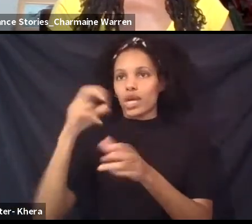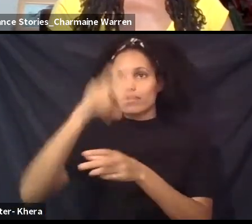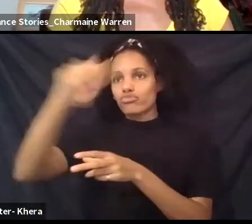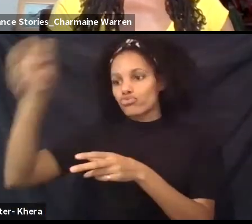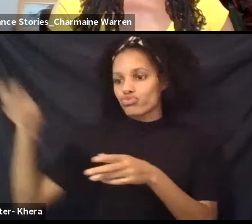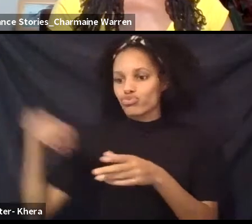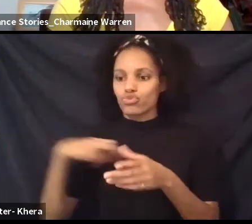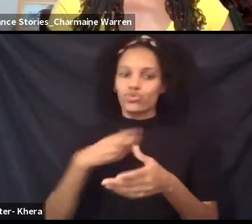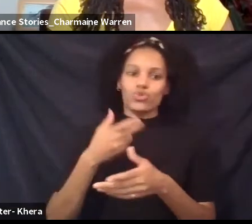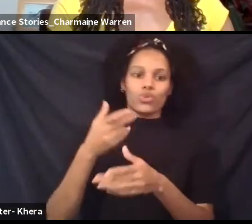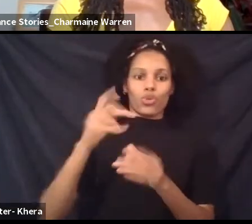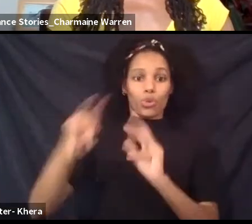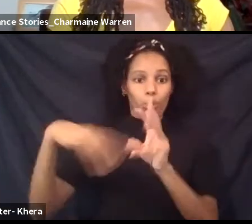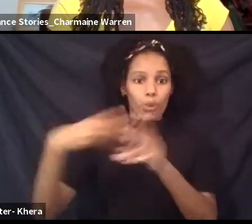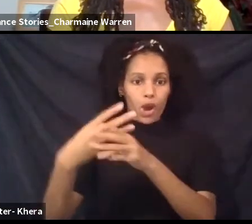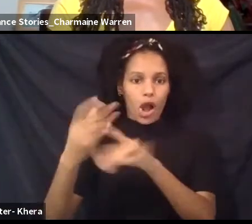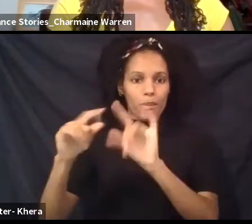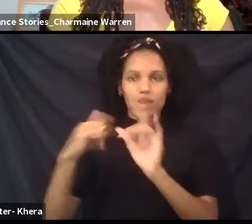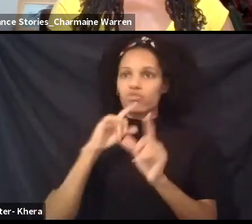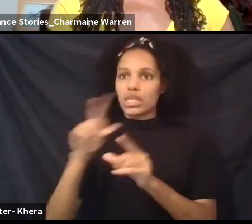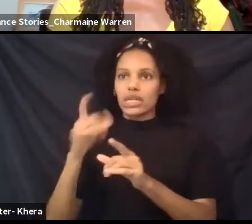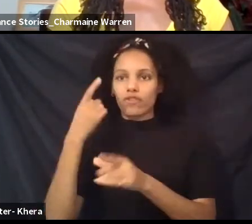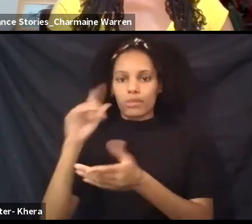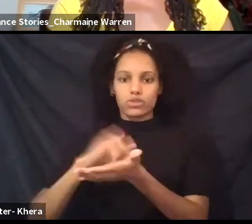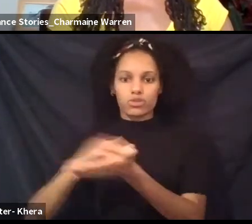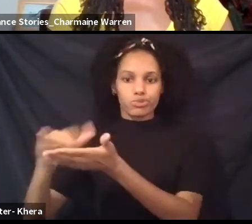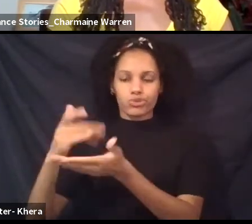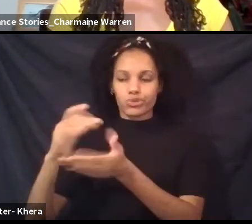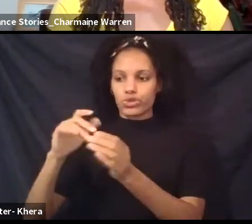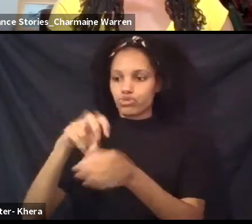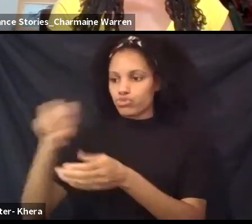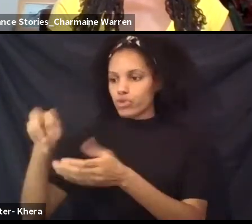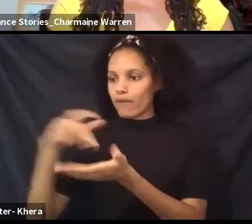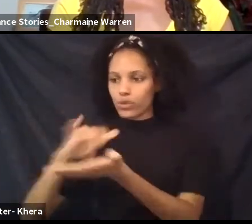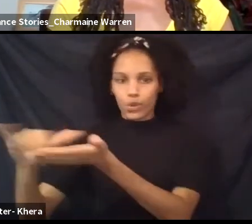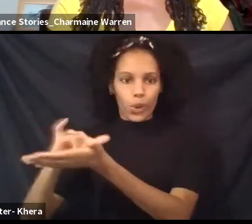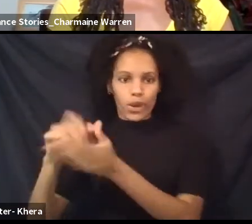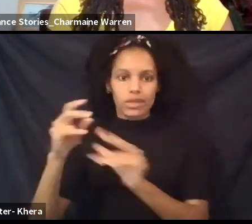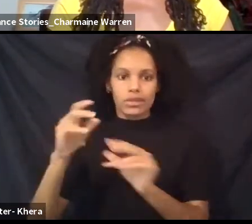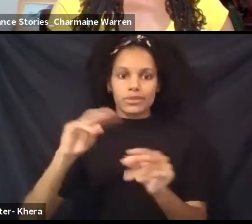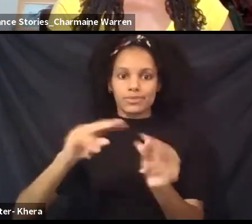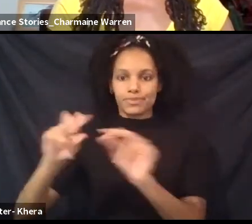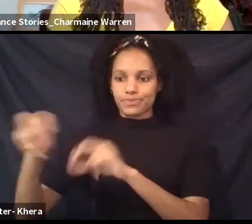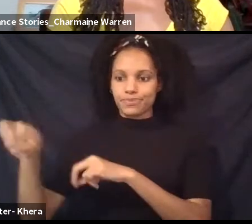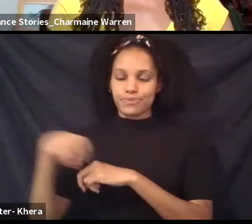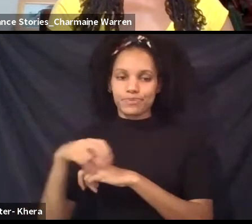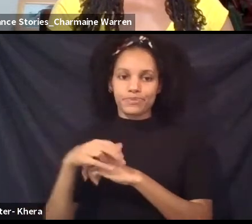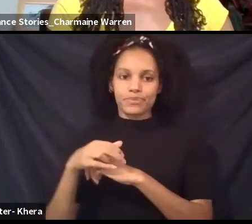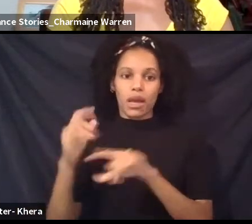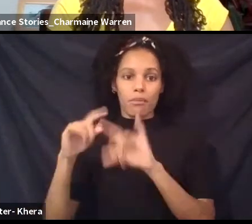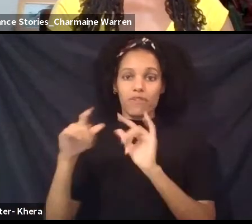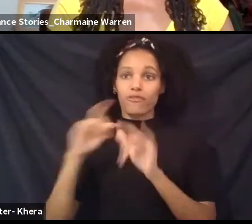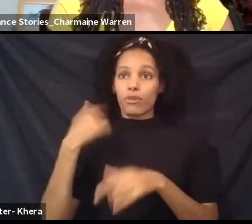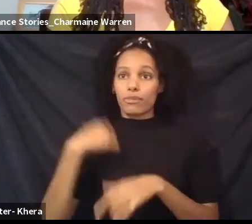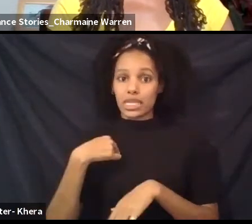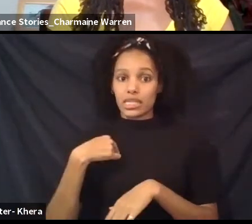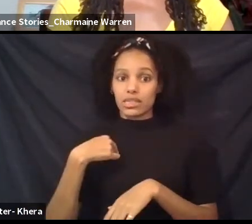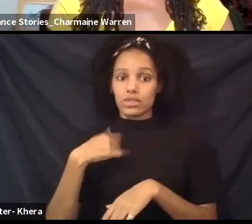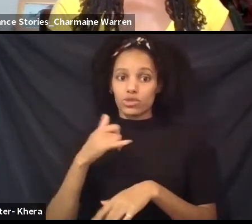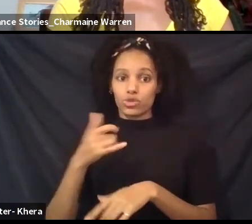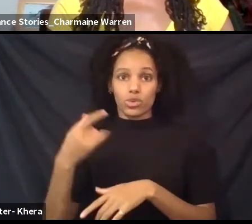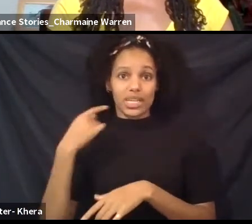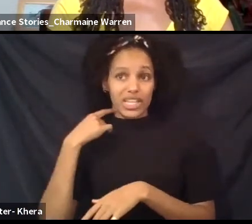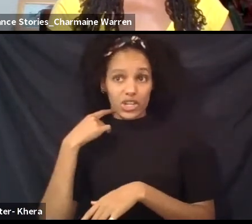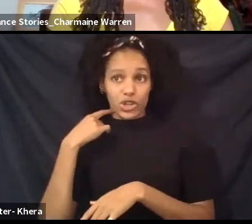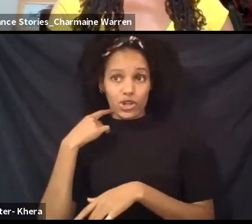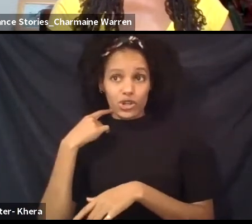here, right? So to even get to the East Coast was a big deal for somebody like me. And to hear all these different dialects just on